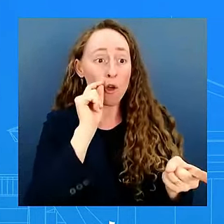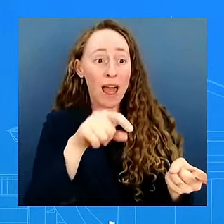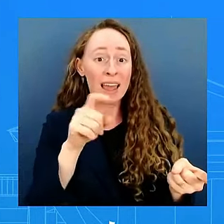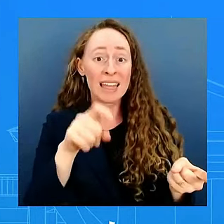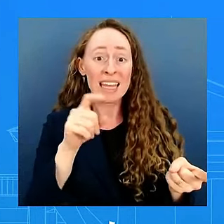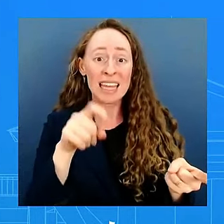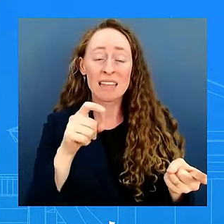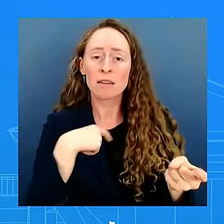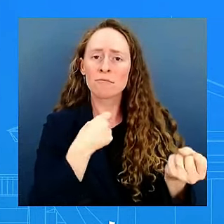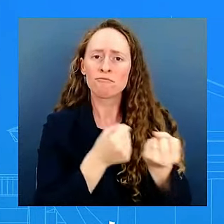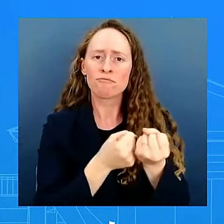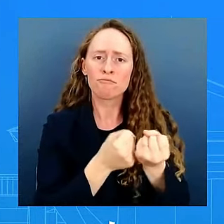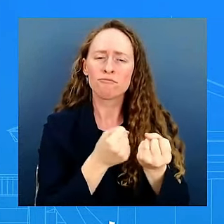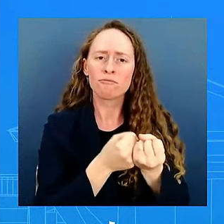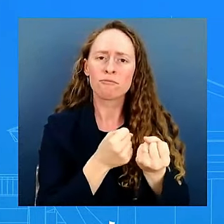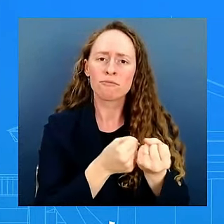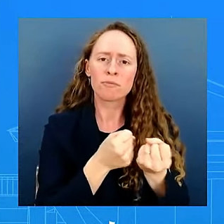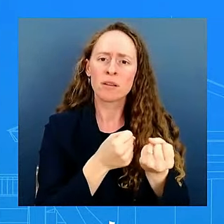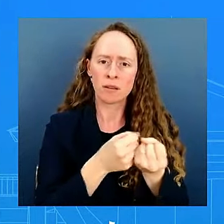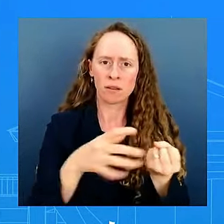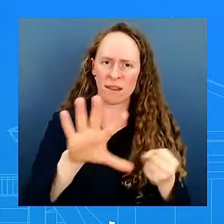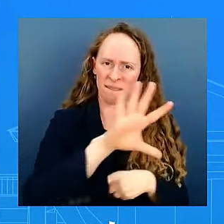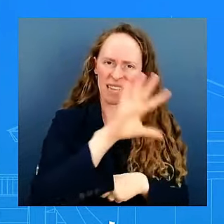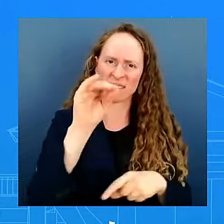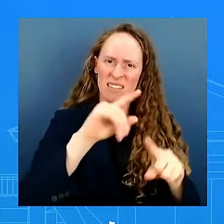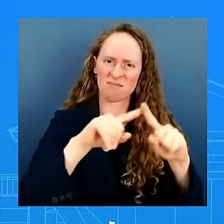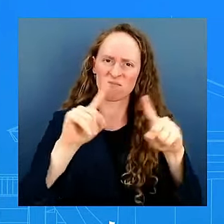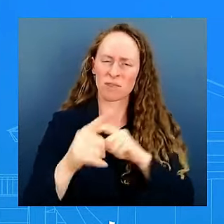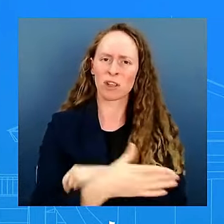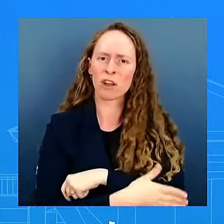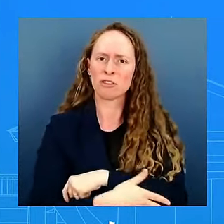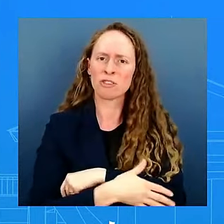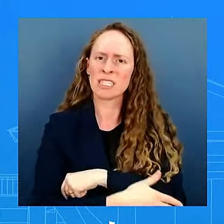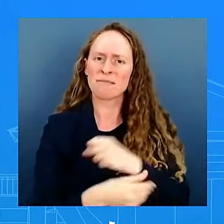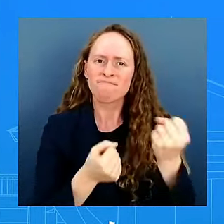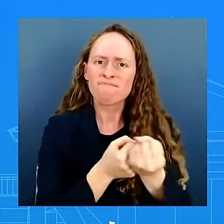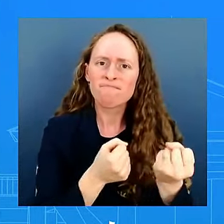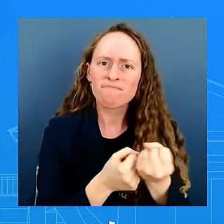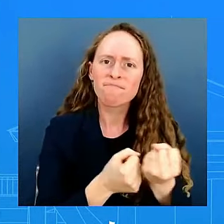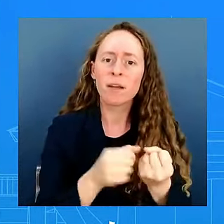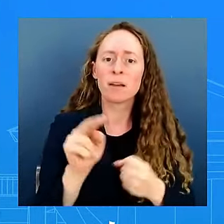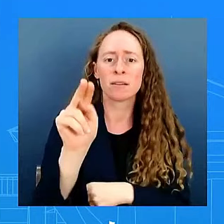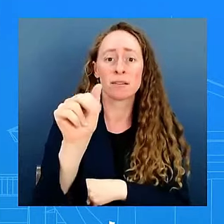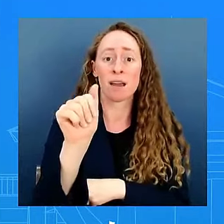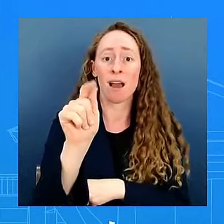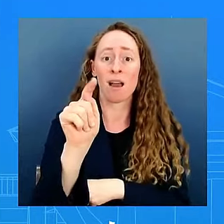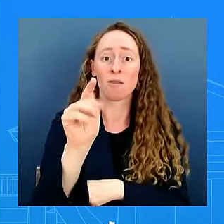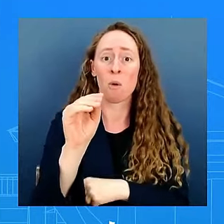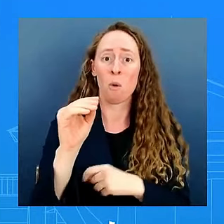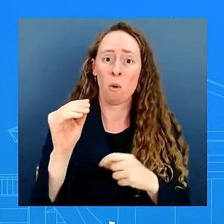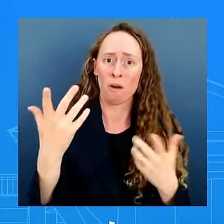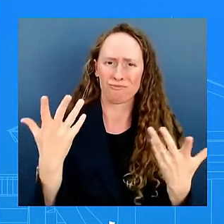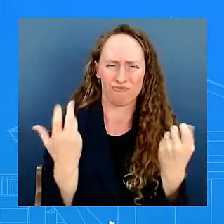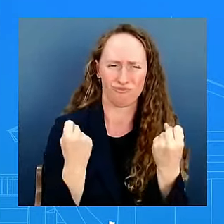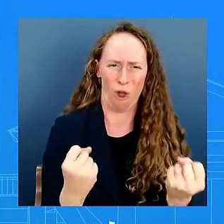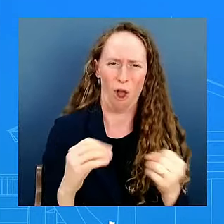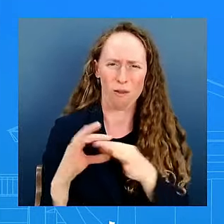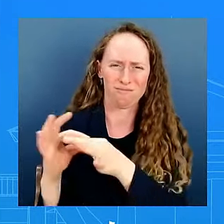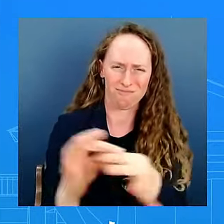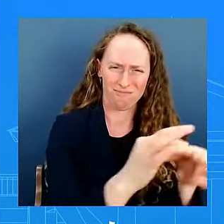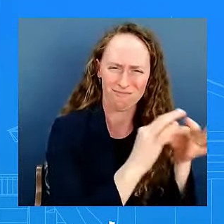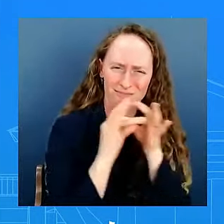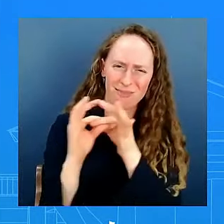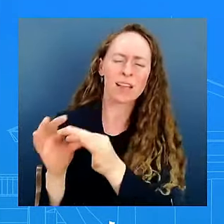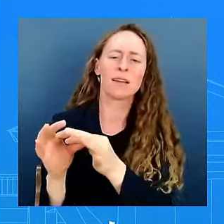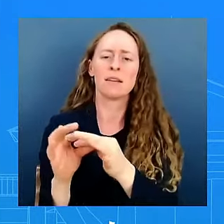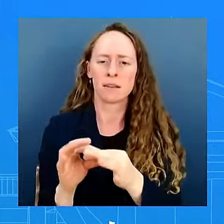important uh to note making nato stronger that is important to note and that is because of this president's uh leadership i just don't have anything else to share behind that